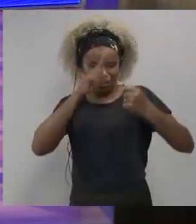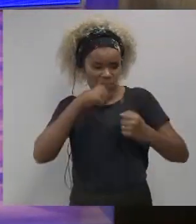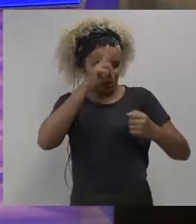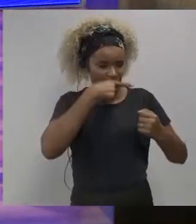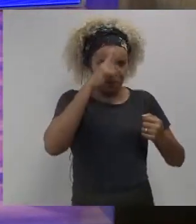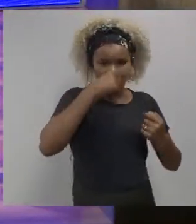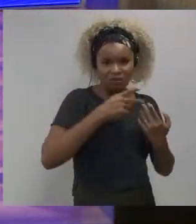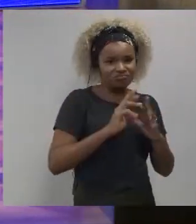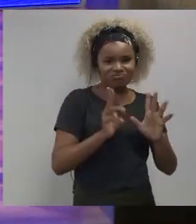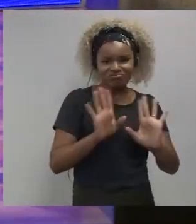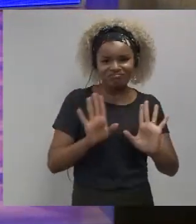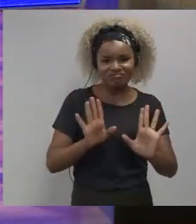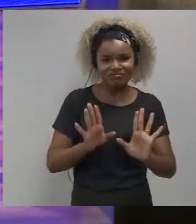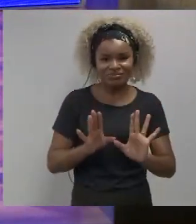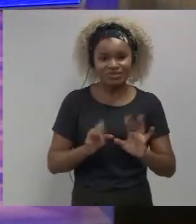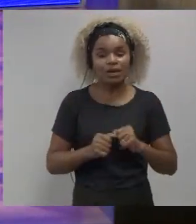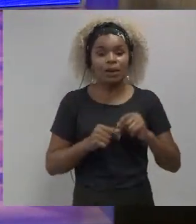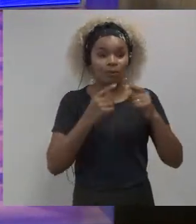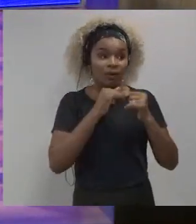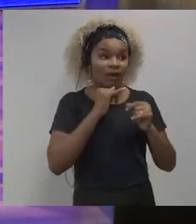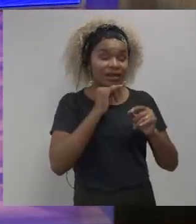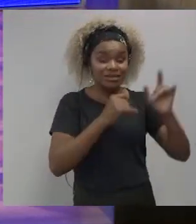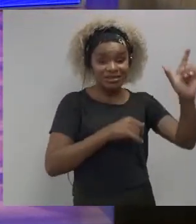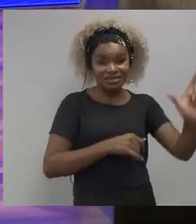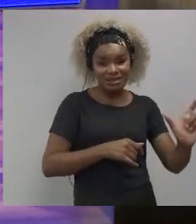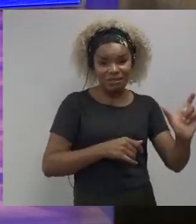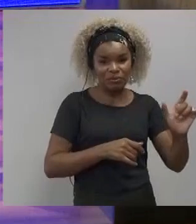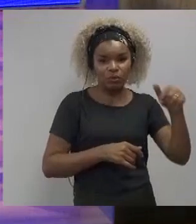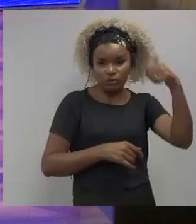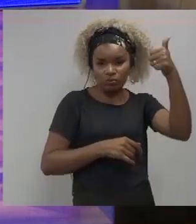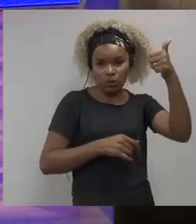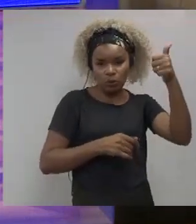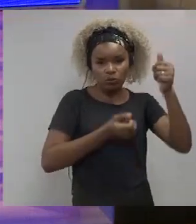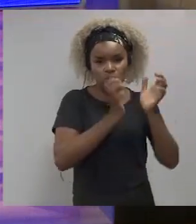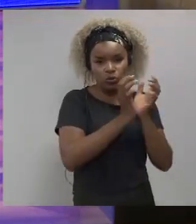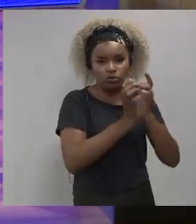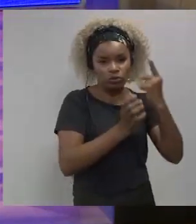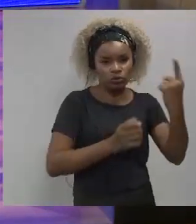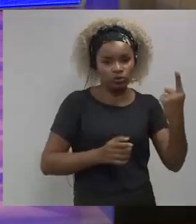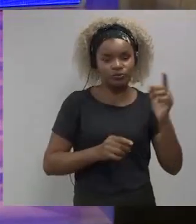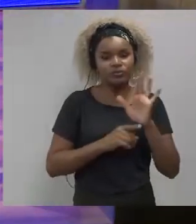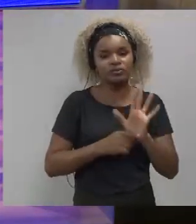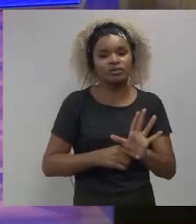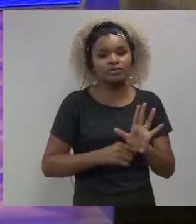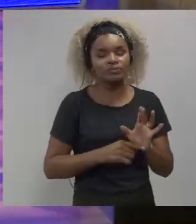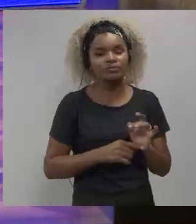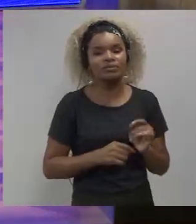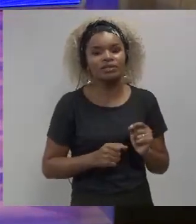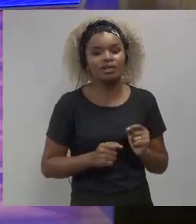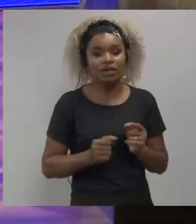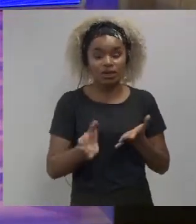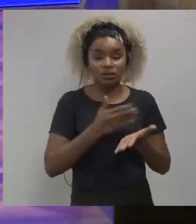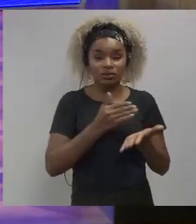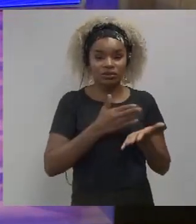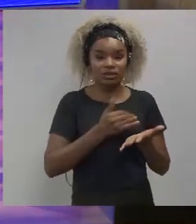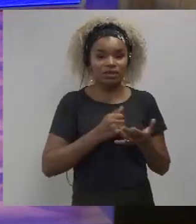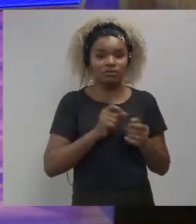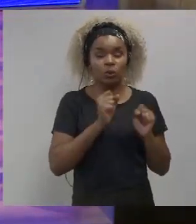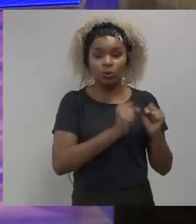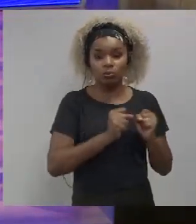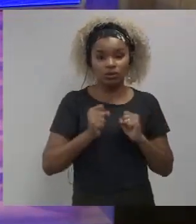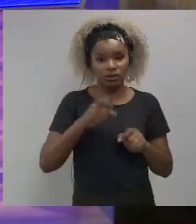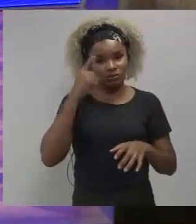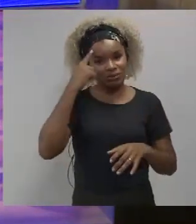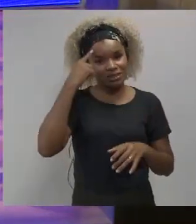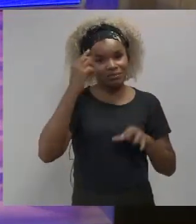this uh example is taken from Matthew Syed's book The Power of Diverse Thinking which I highly recommend